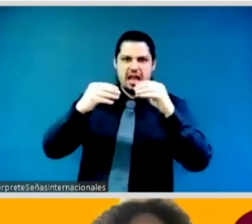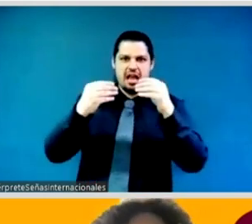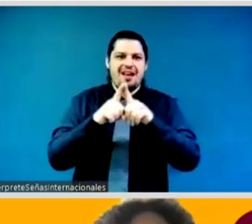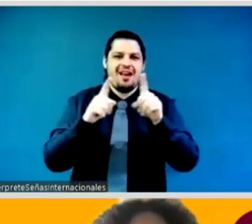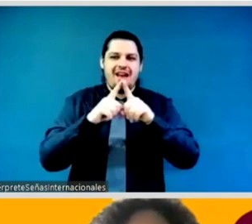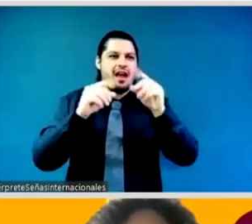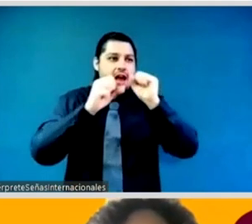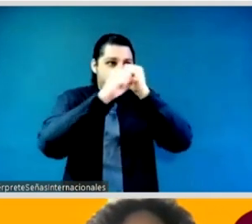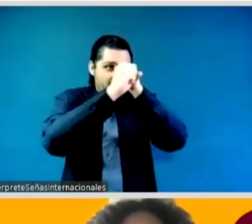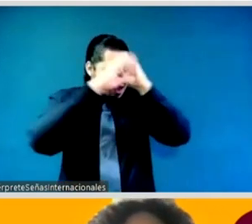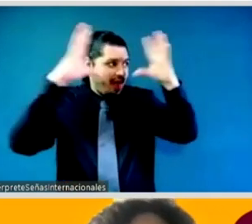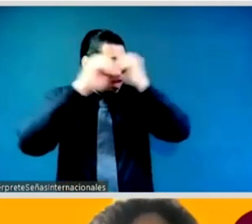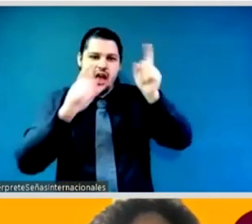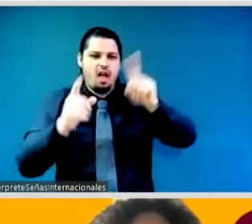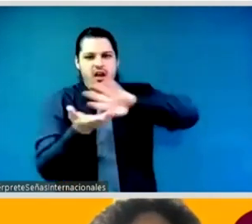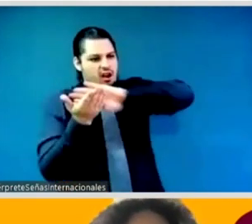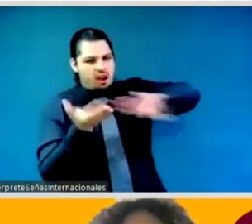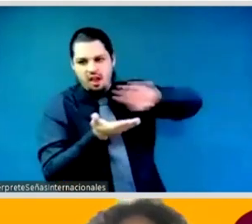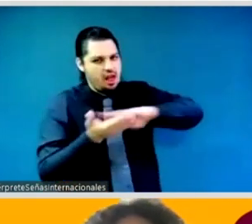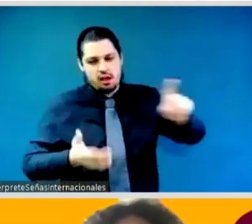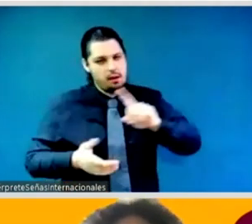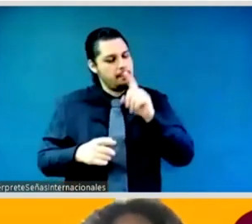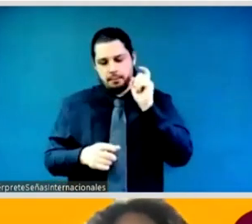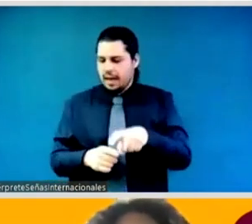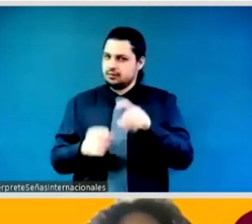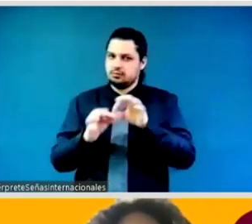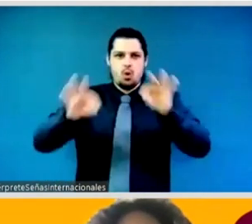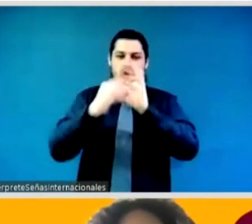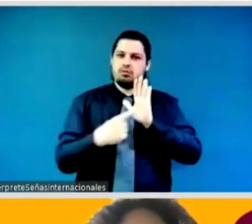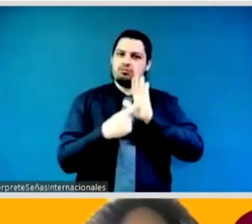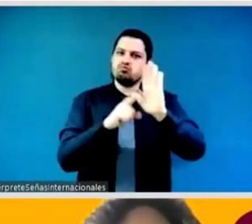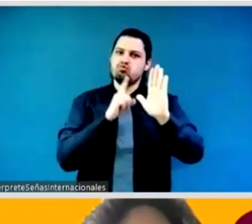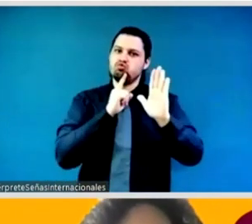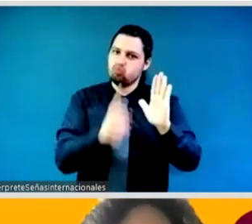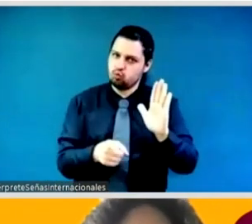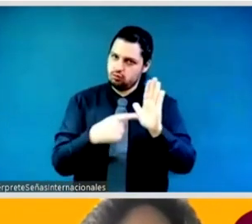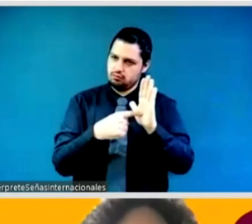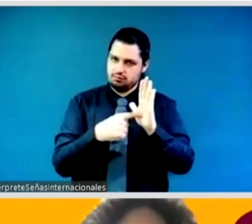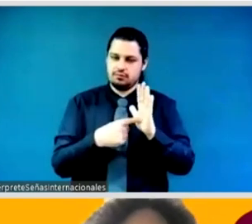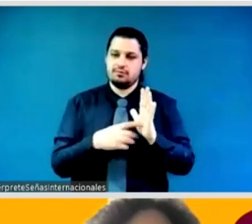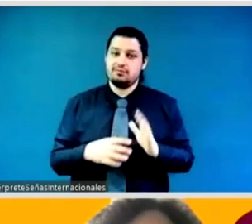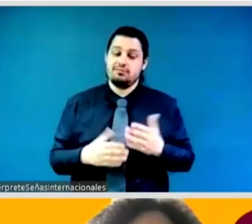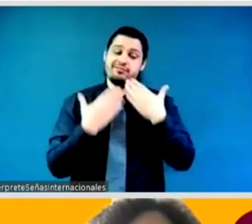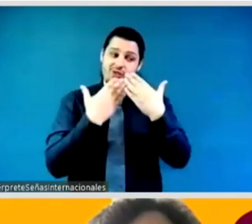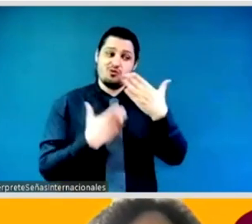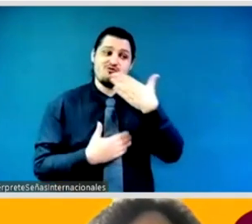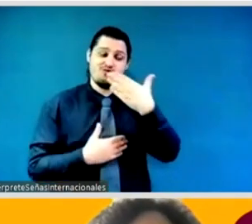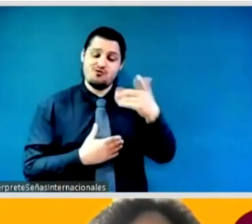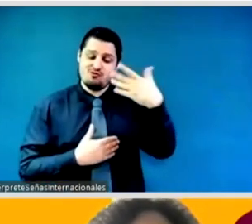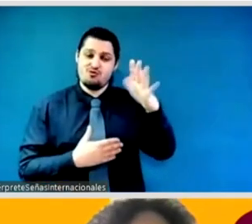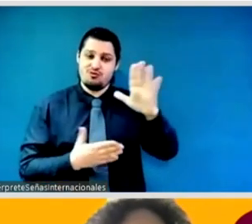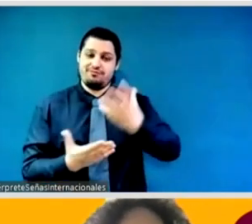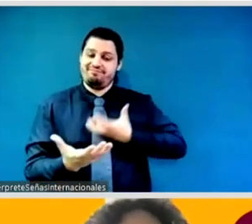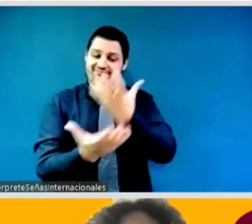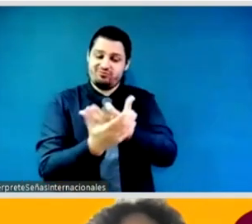can i invite cynthia shamiso and kesenya to join us um because i'd love to hear from you if you